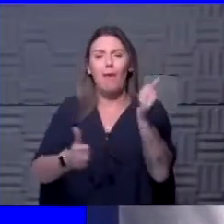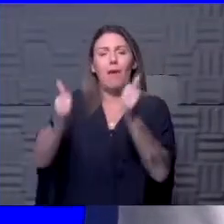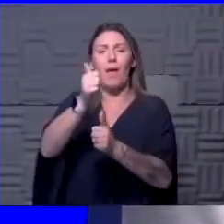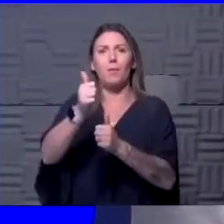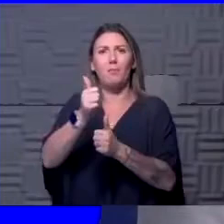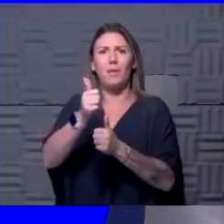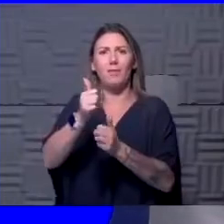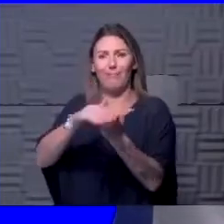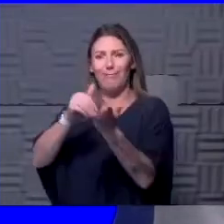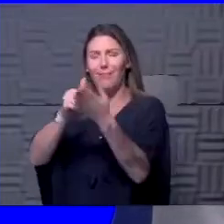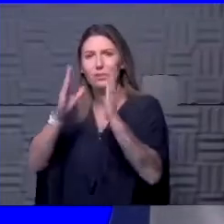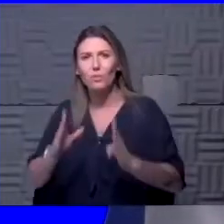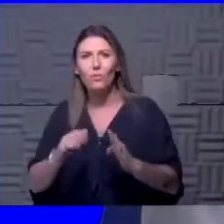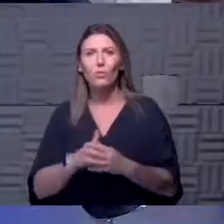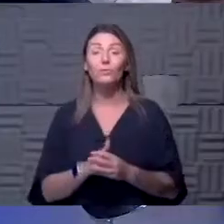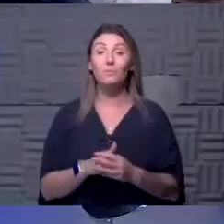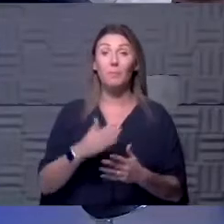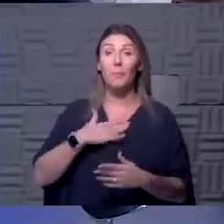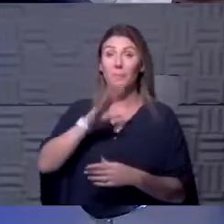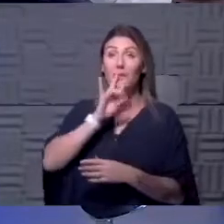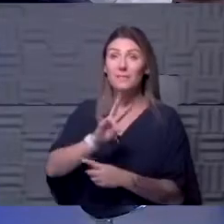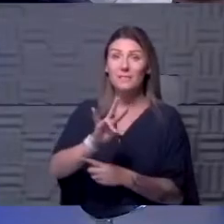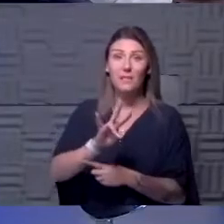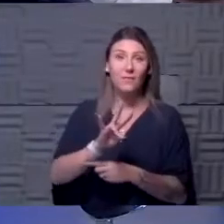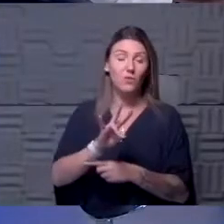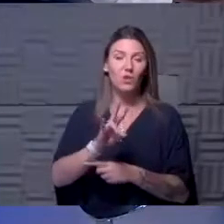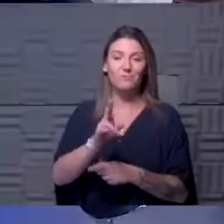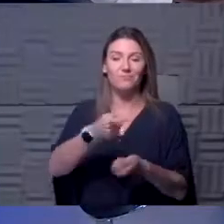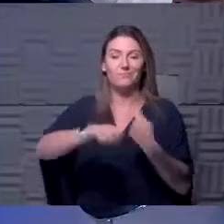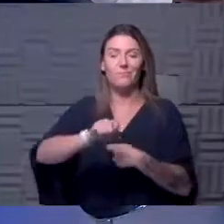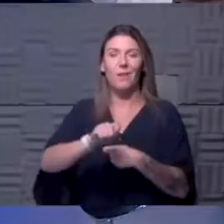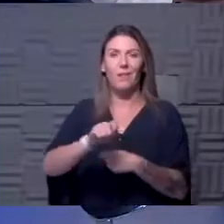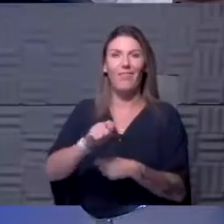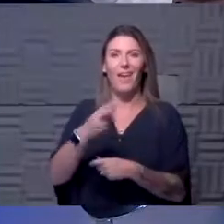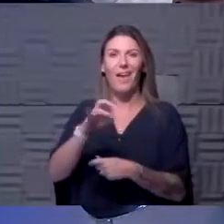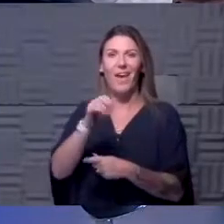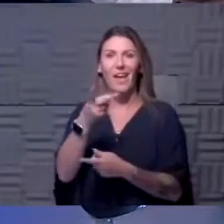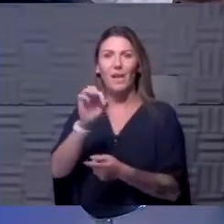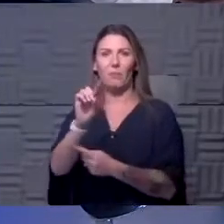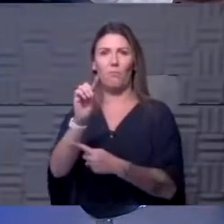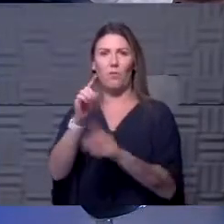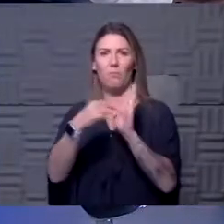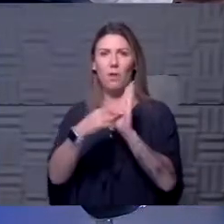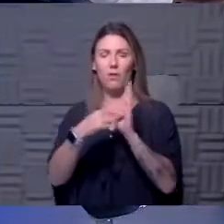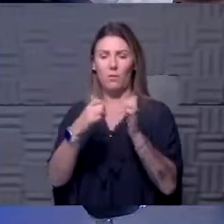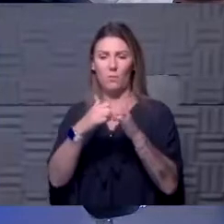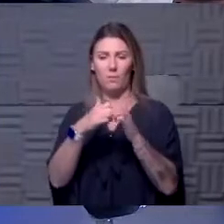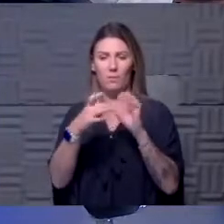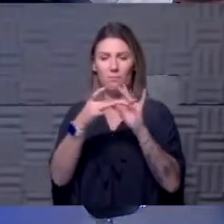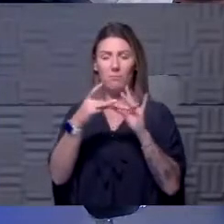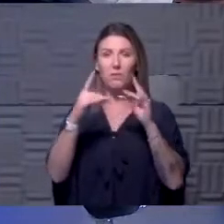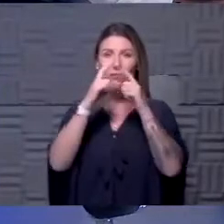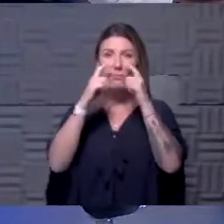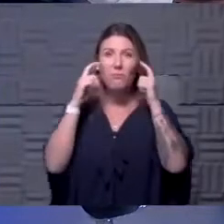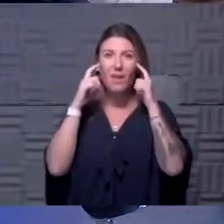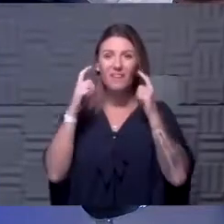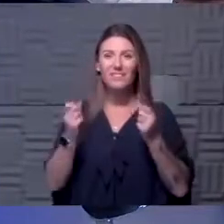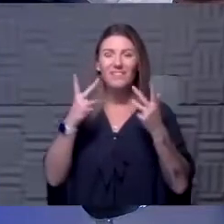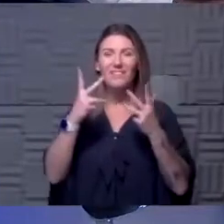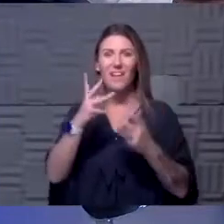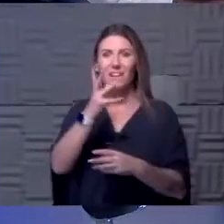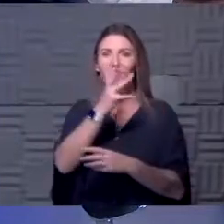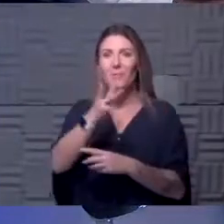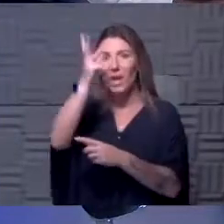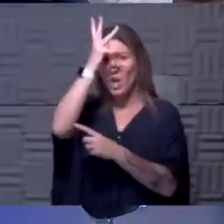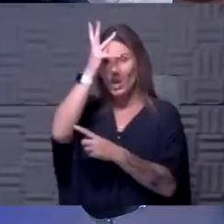in that school as well. My kid just, my seven-year-old just went to the hybrid model. And just on your message of masking, I think a lot of times parents